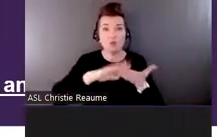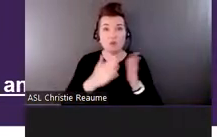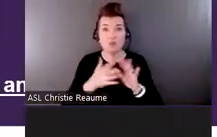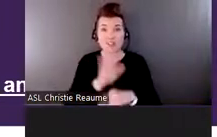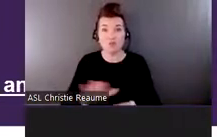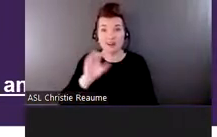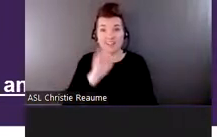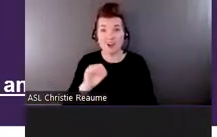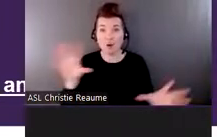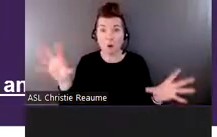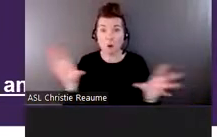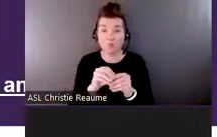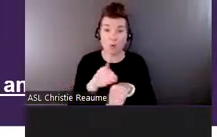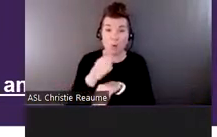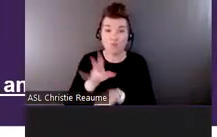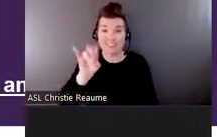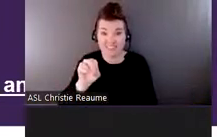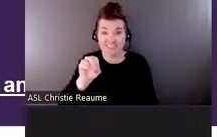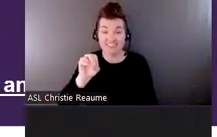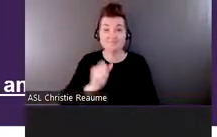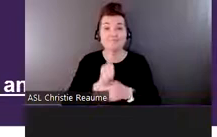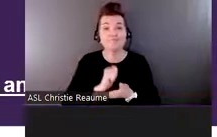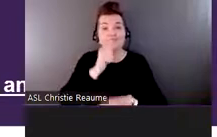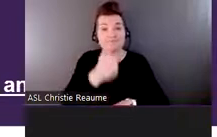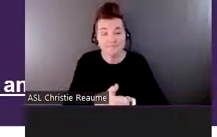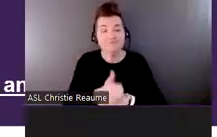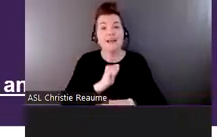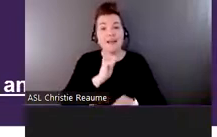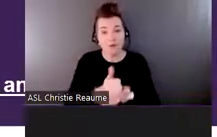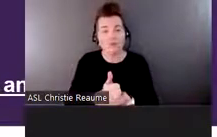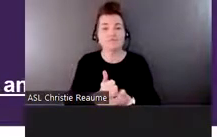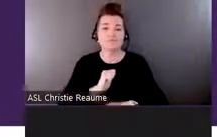-friendly planning and implementation. So welcome, Emily.